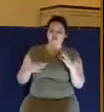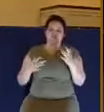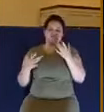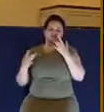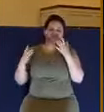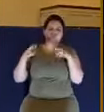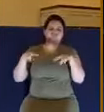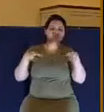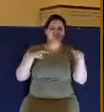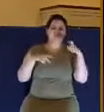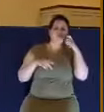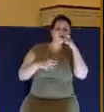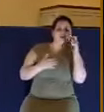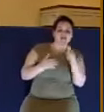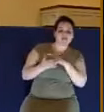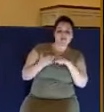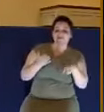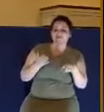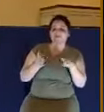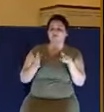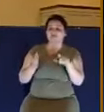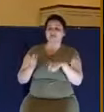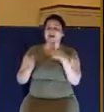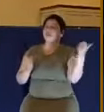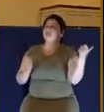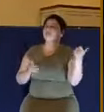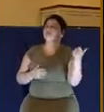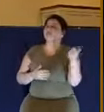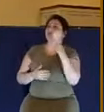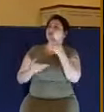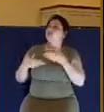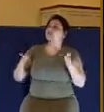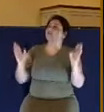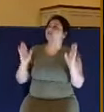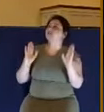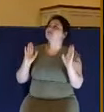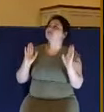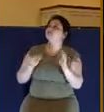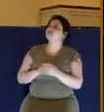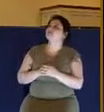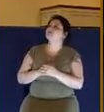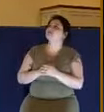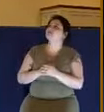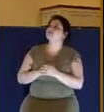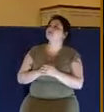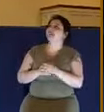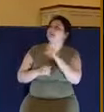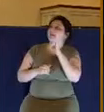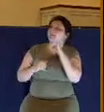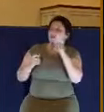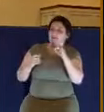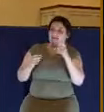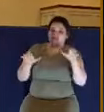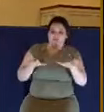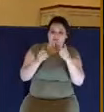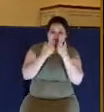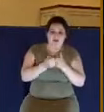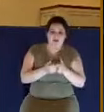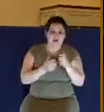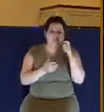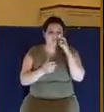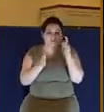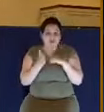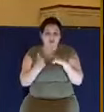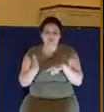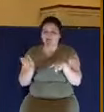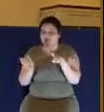or racism in our heart. Lord, forbid, God we sin against you when we do that, and